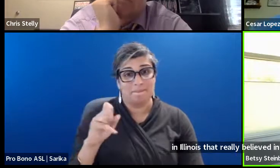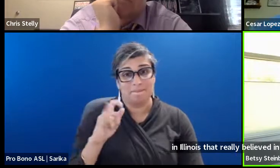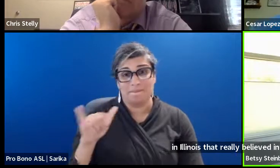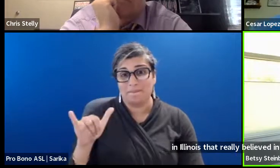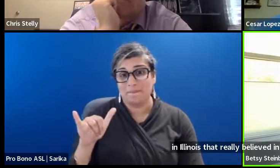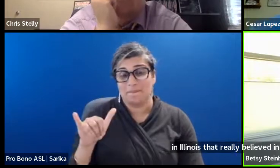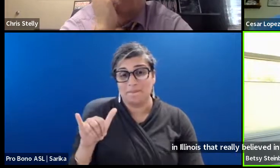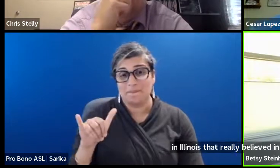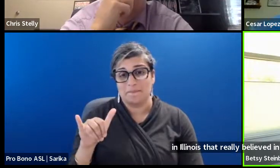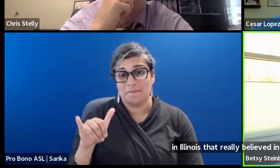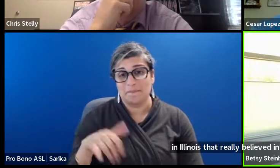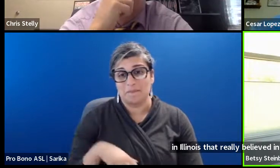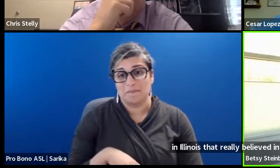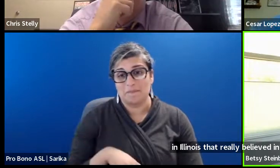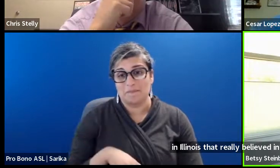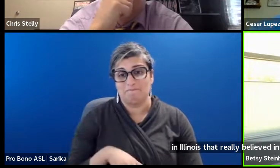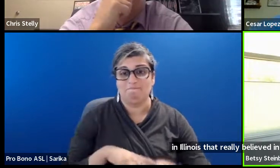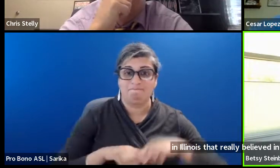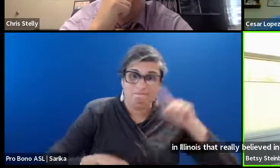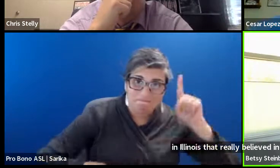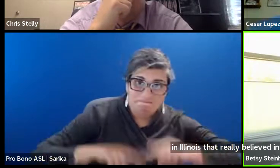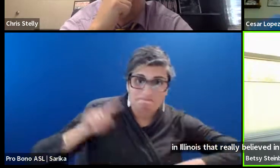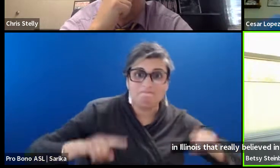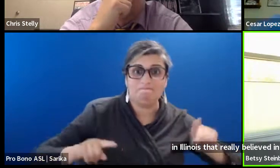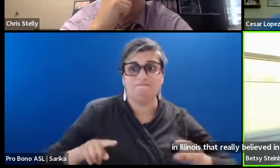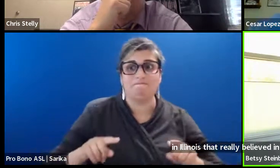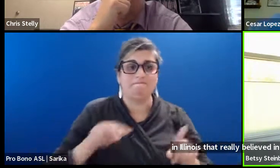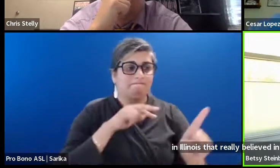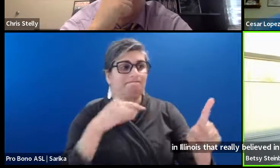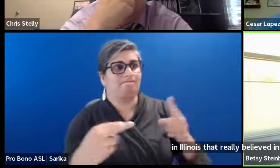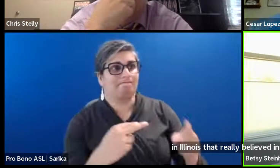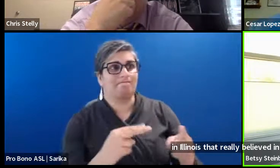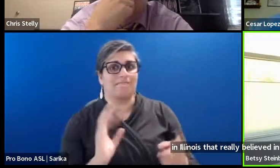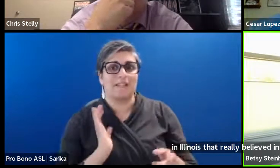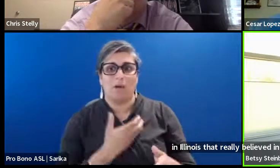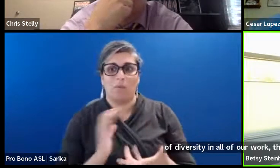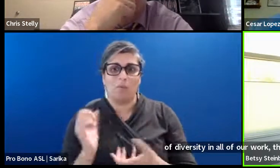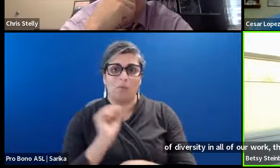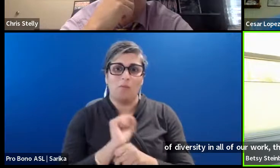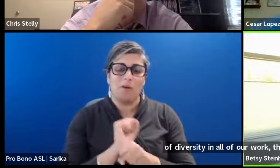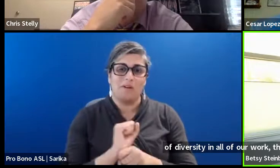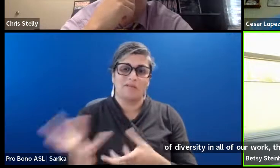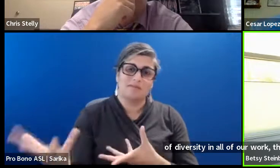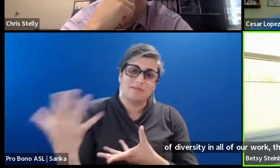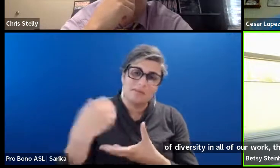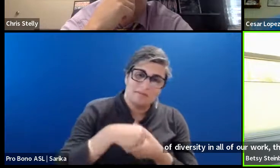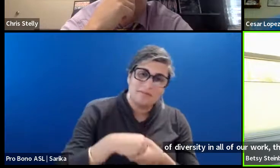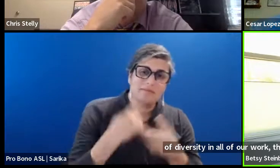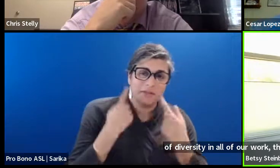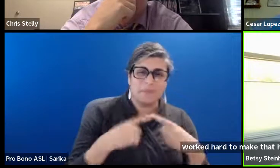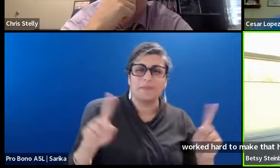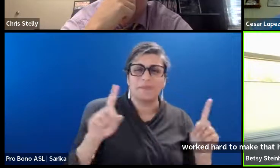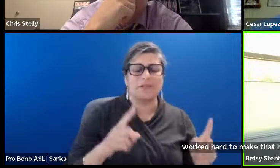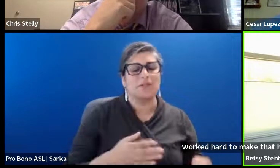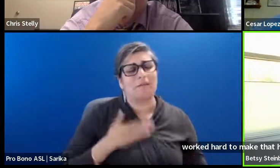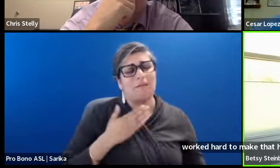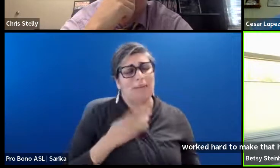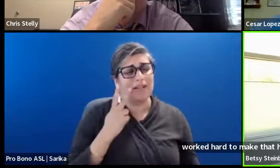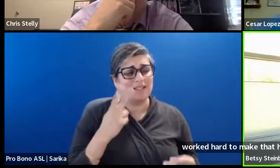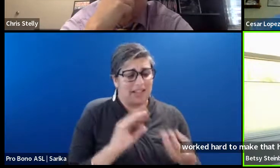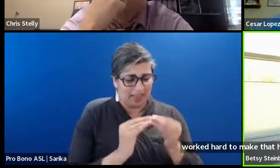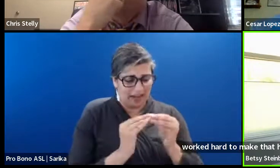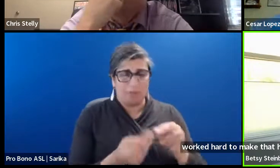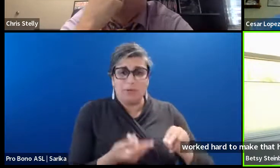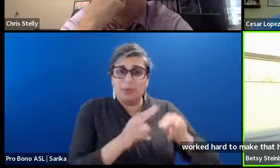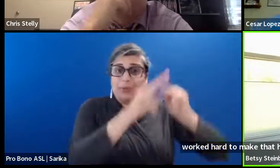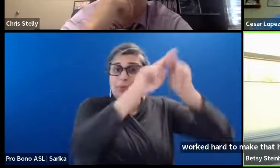our, um, work that we really worked hard to make that happen. So I'm glad to know those numbers are up. So high Cesar, I didn't